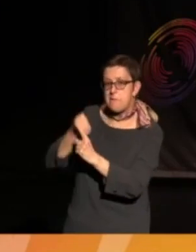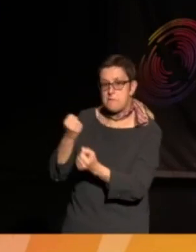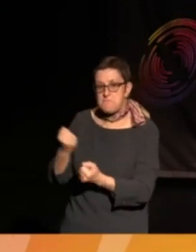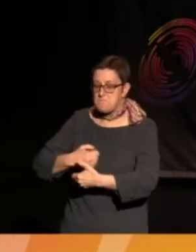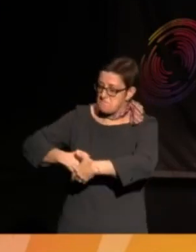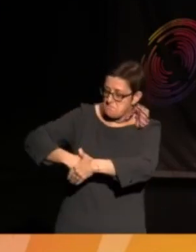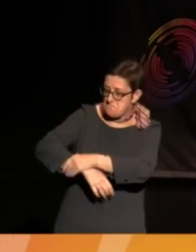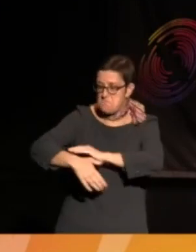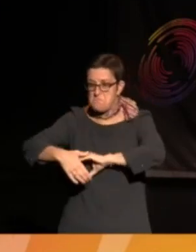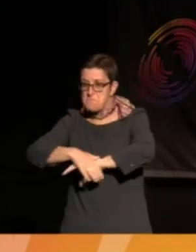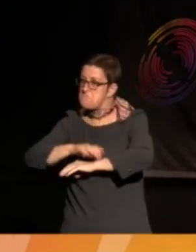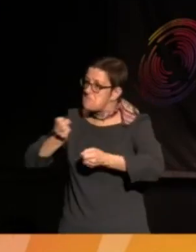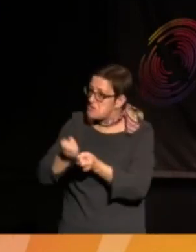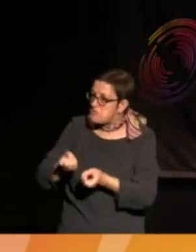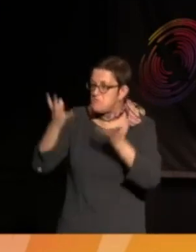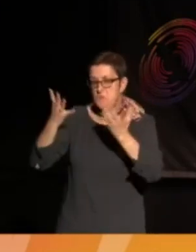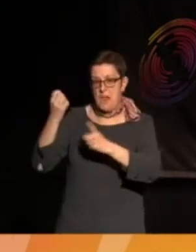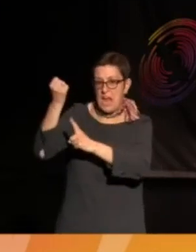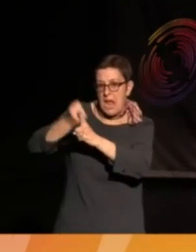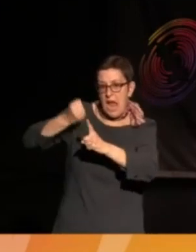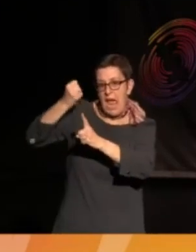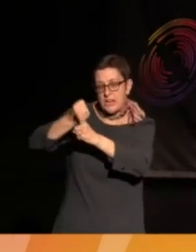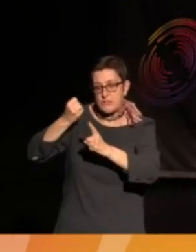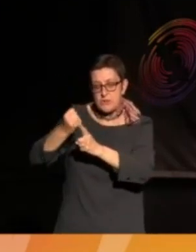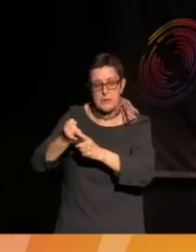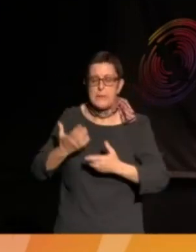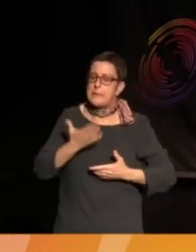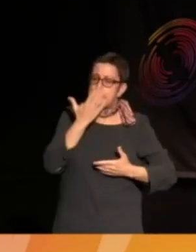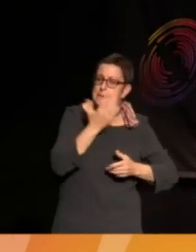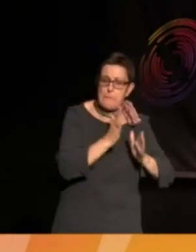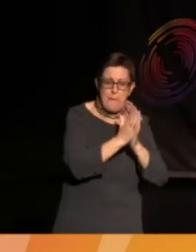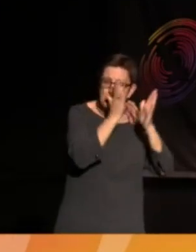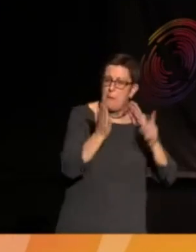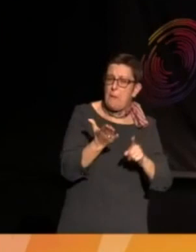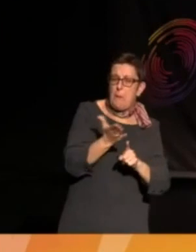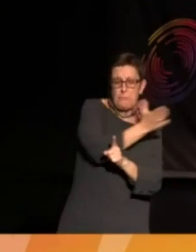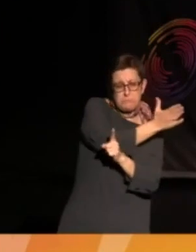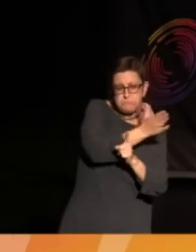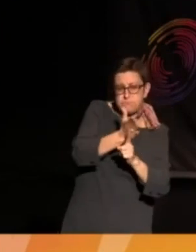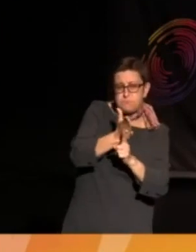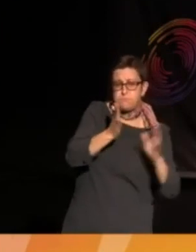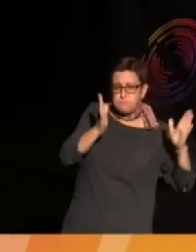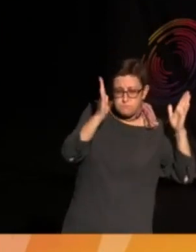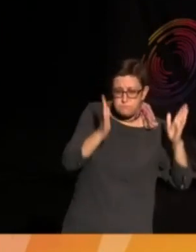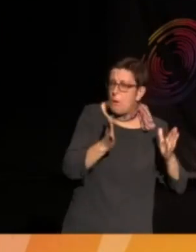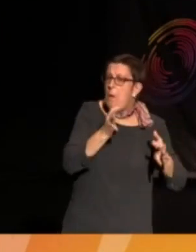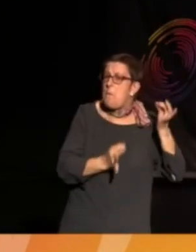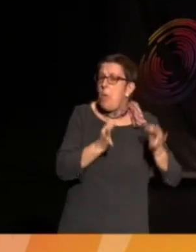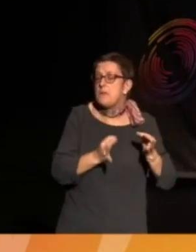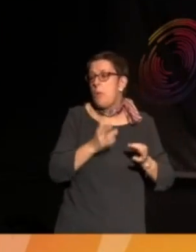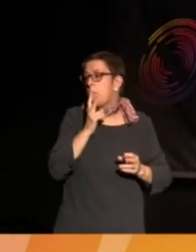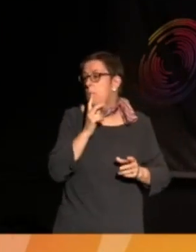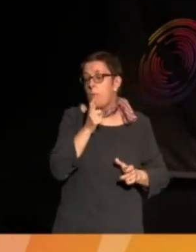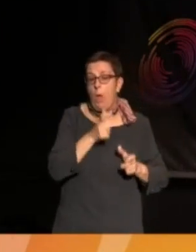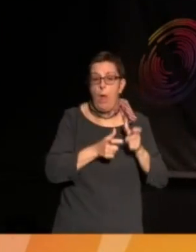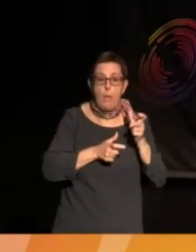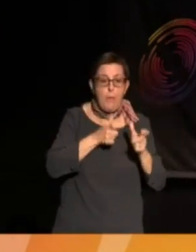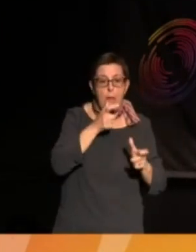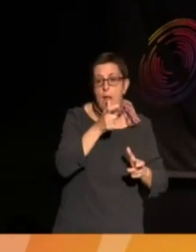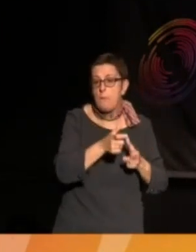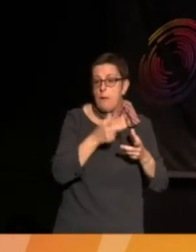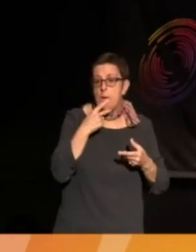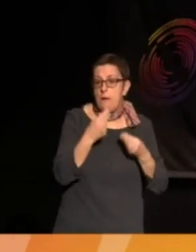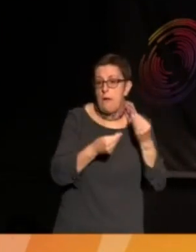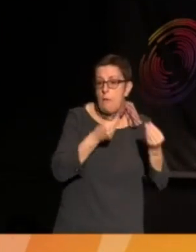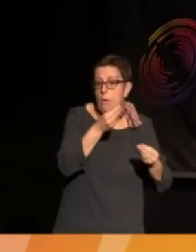You know, there's just a lack of follow-through, a lack of urgency. And, you know, politicians end up making statements.